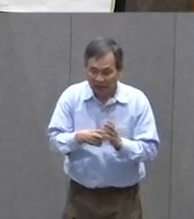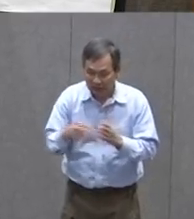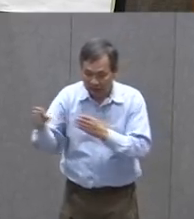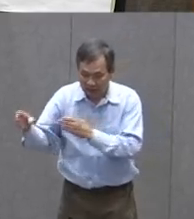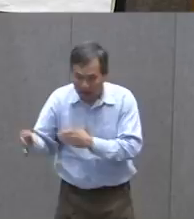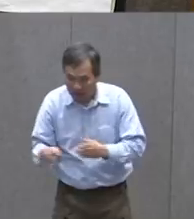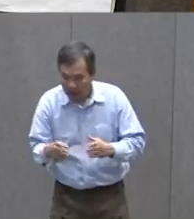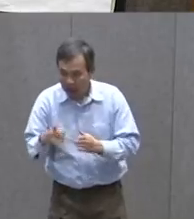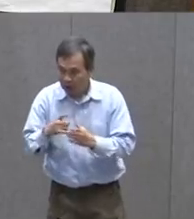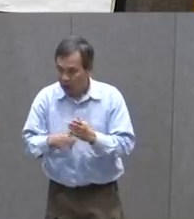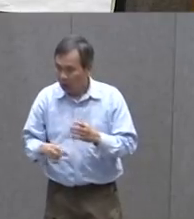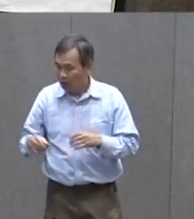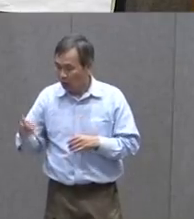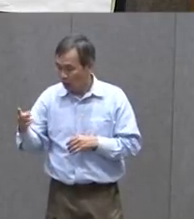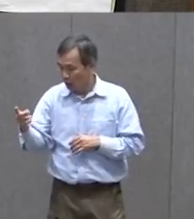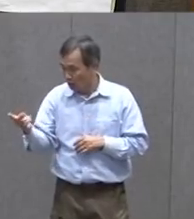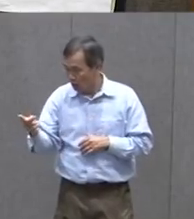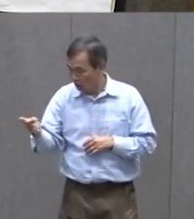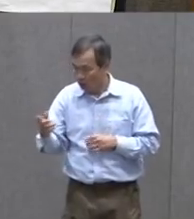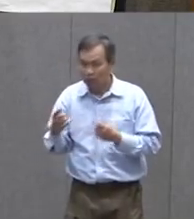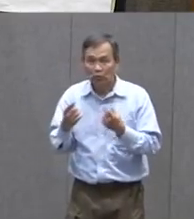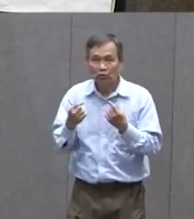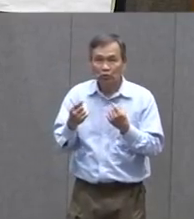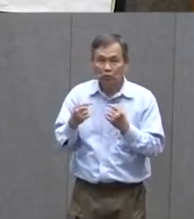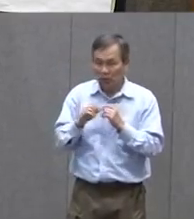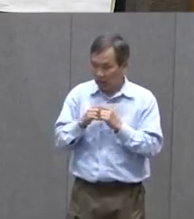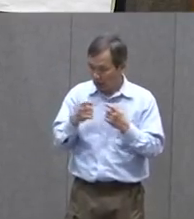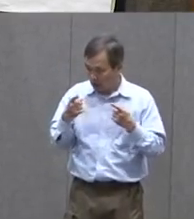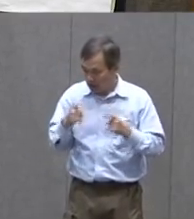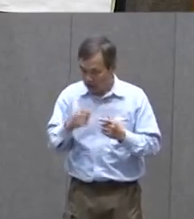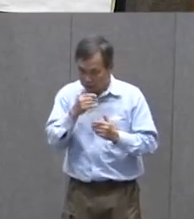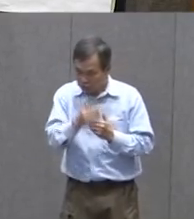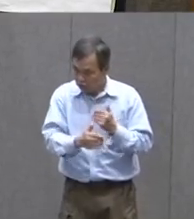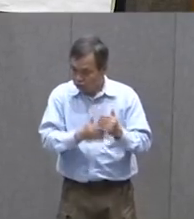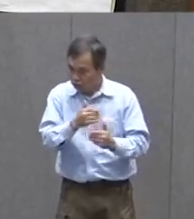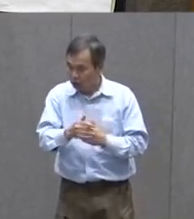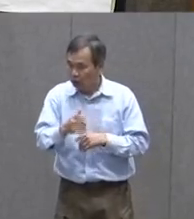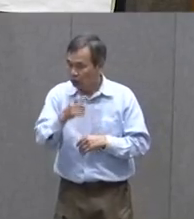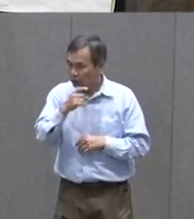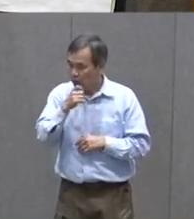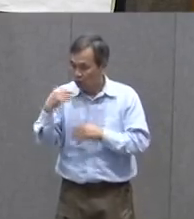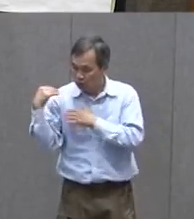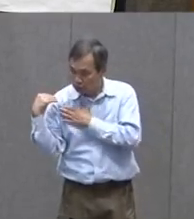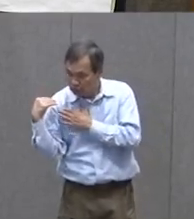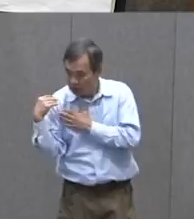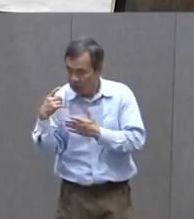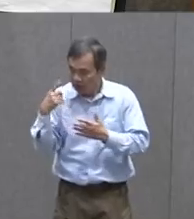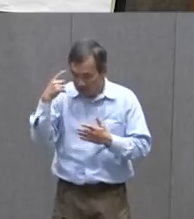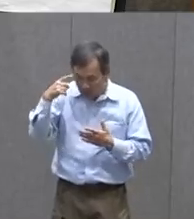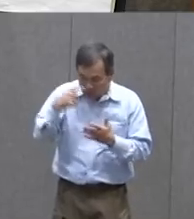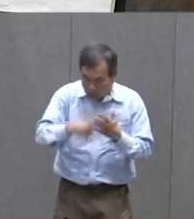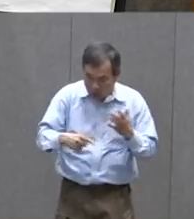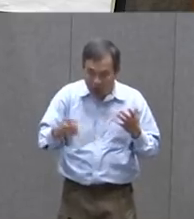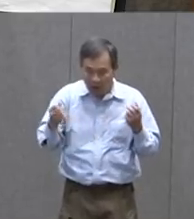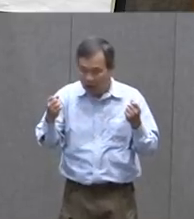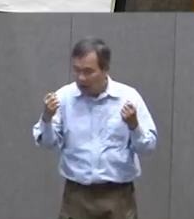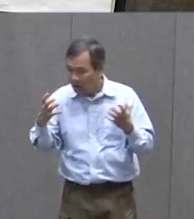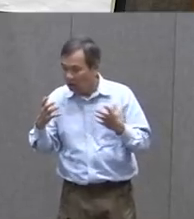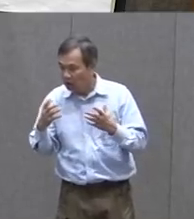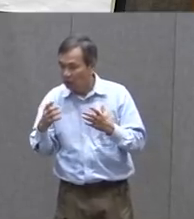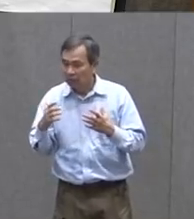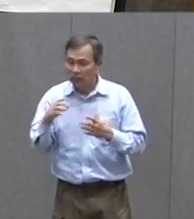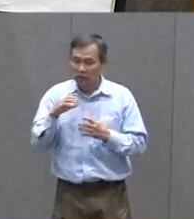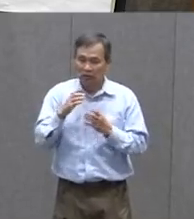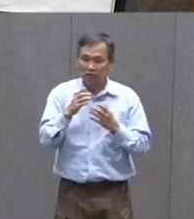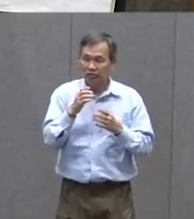What Are They Going To Do How Are They Going To Make It Happen Who Is Going To Have To Do The Work How Many Ships Do